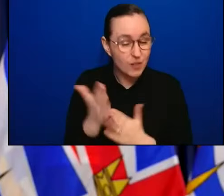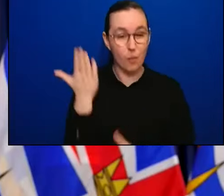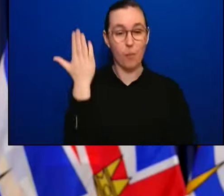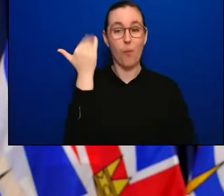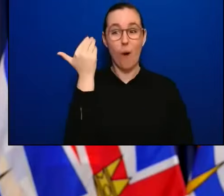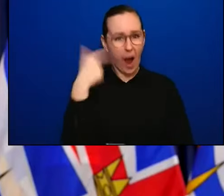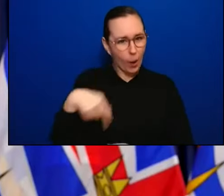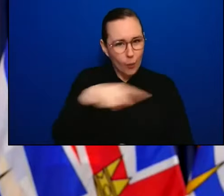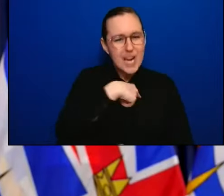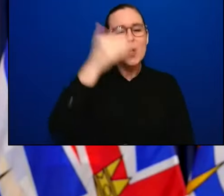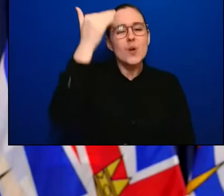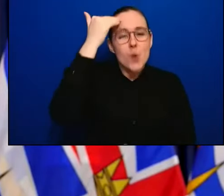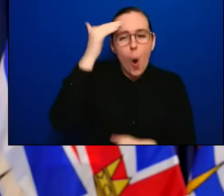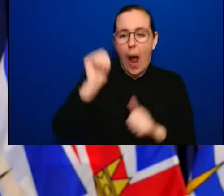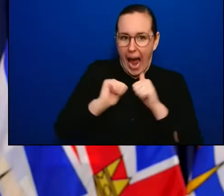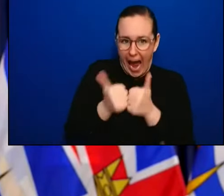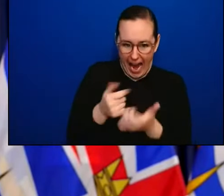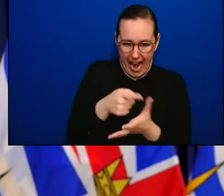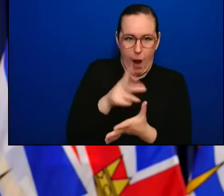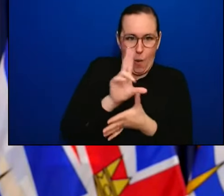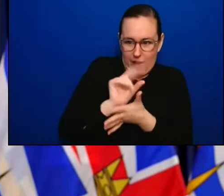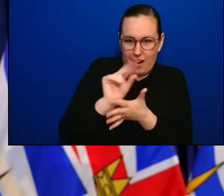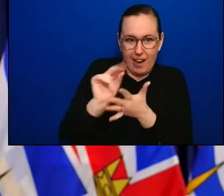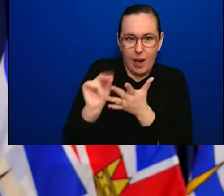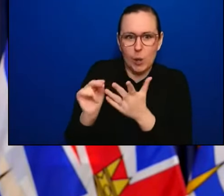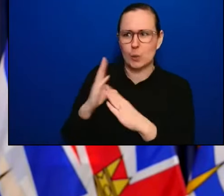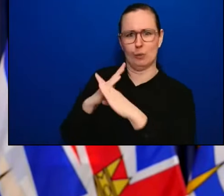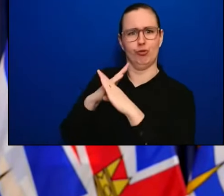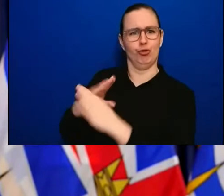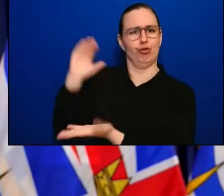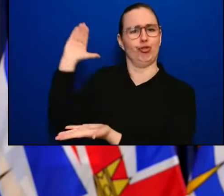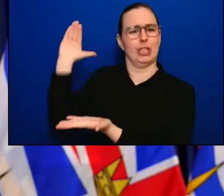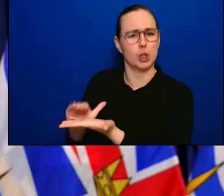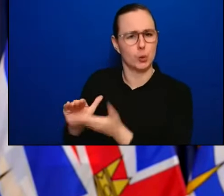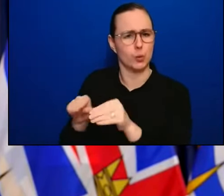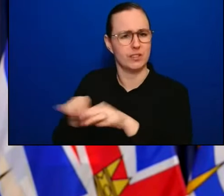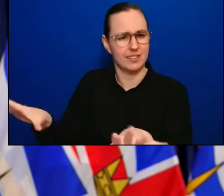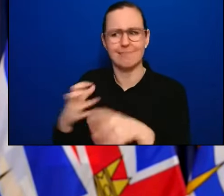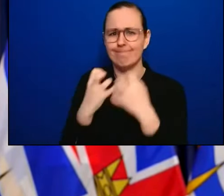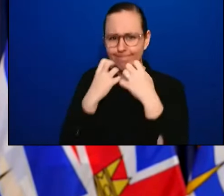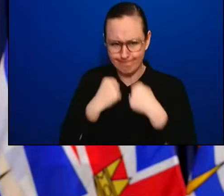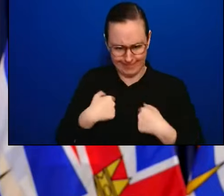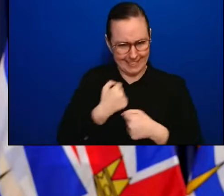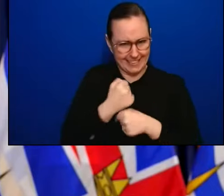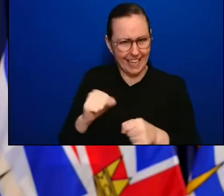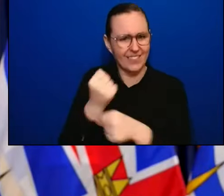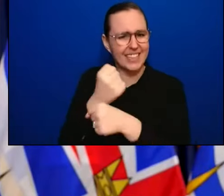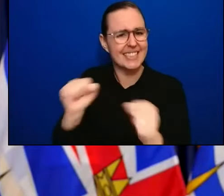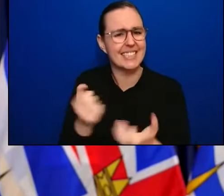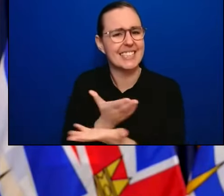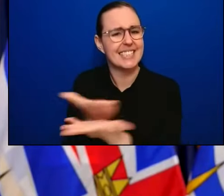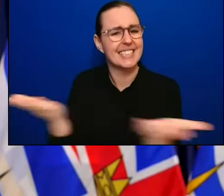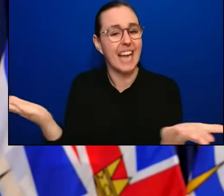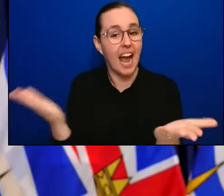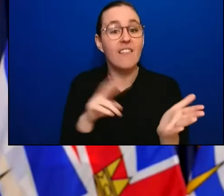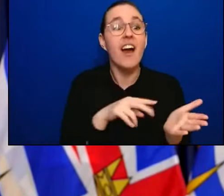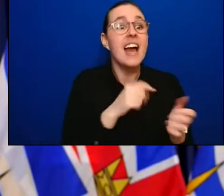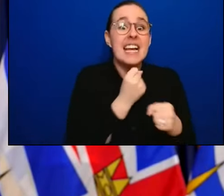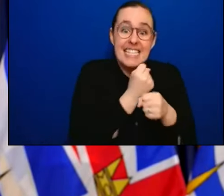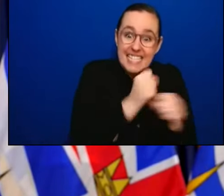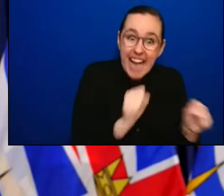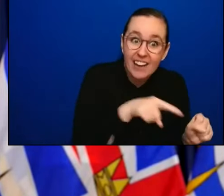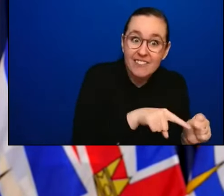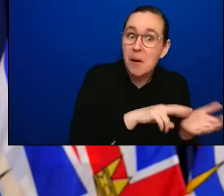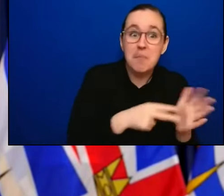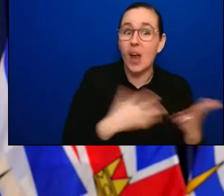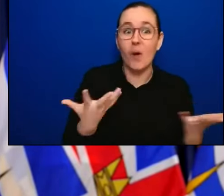us safe that we continue to give ourselves the much-needed opportunity to safely renew. I think for all of